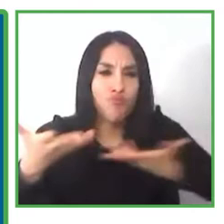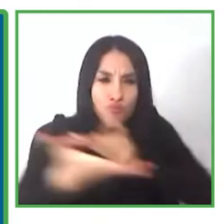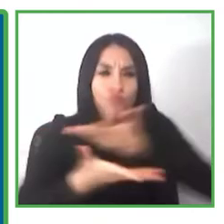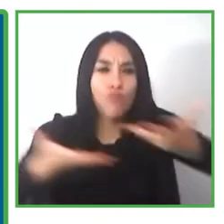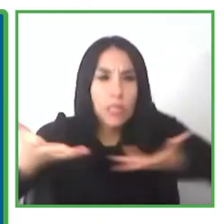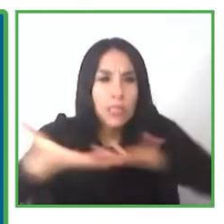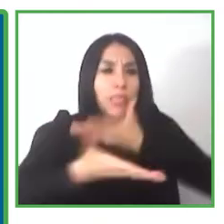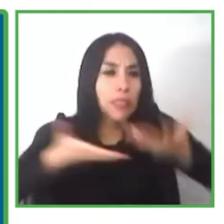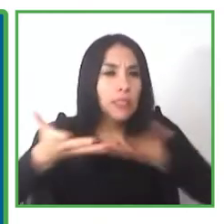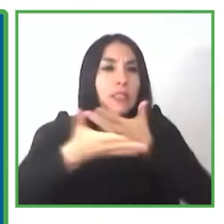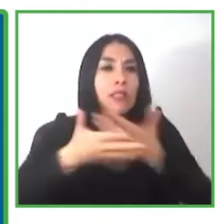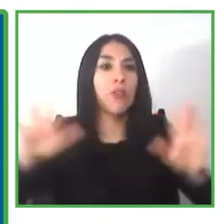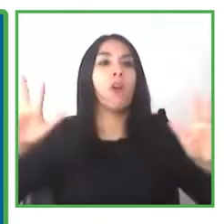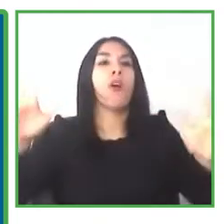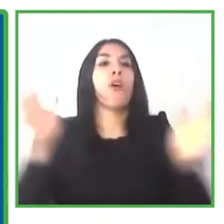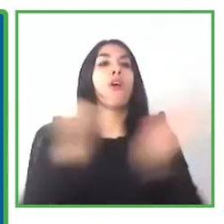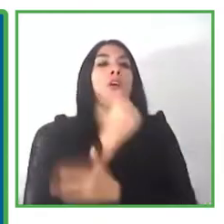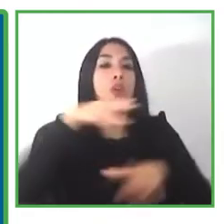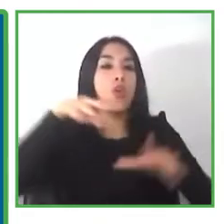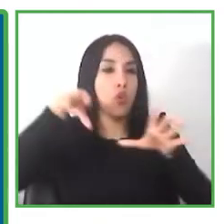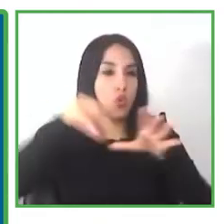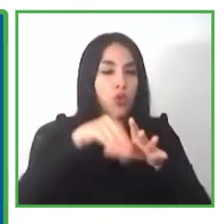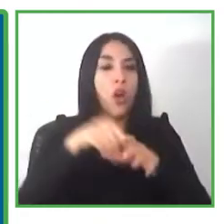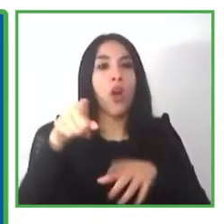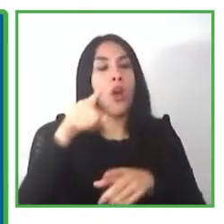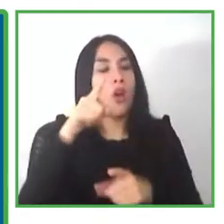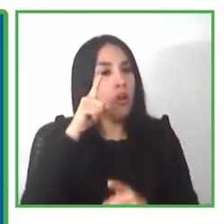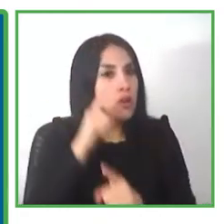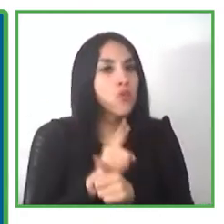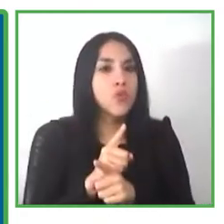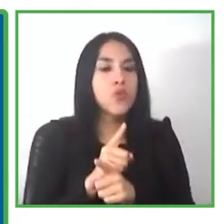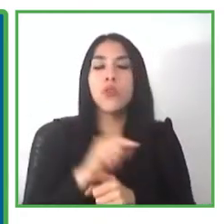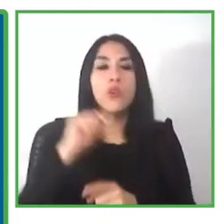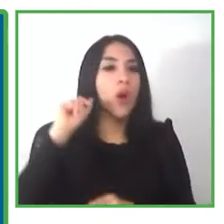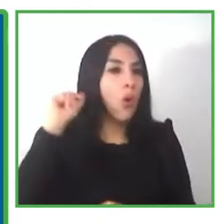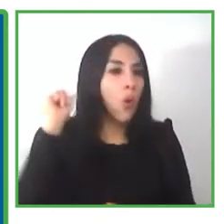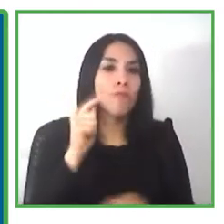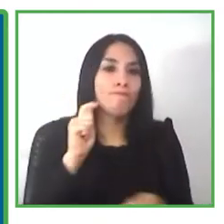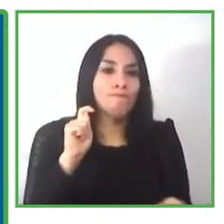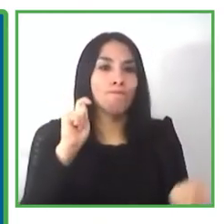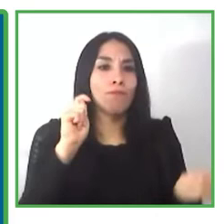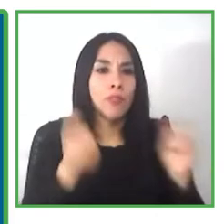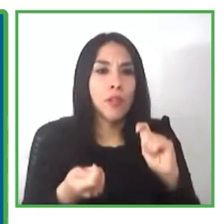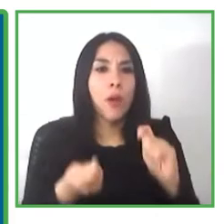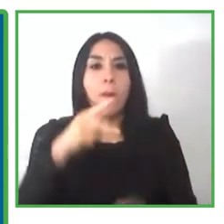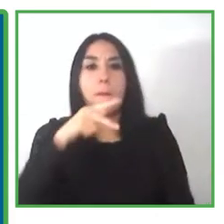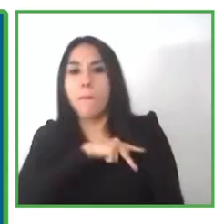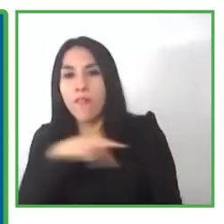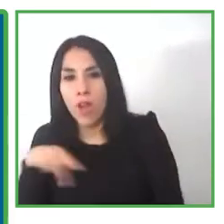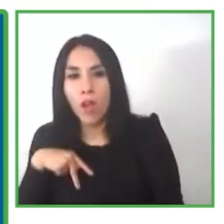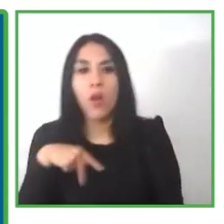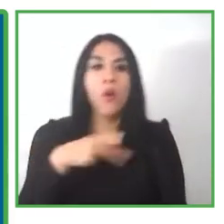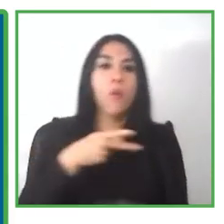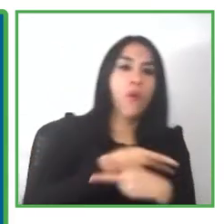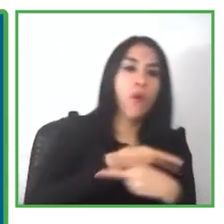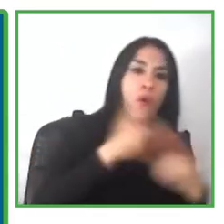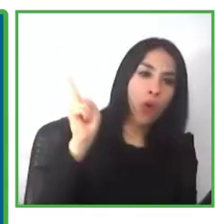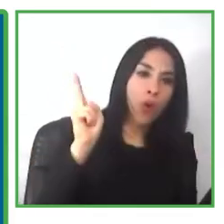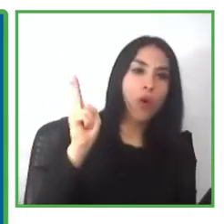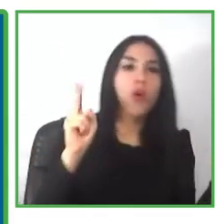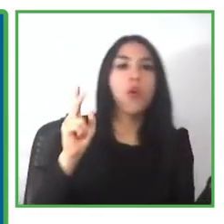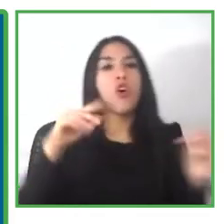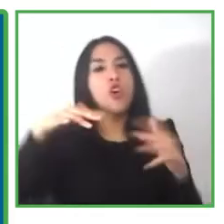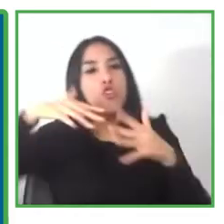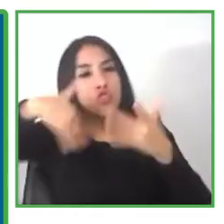to achieve inclusion i think that all of the sectors public private and civil society are in their interdependent